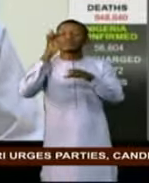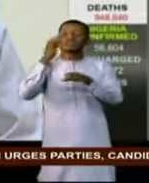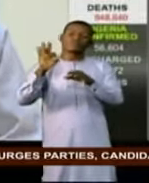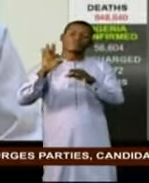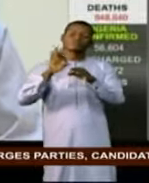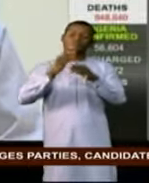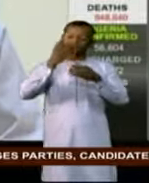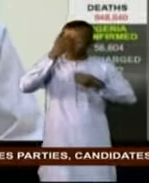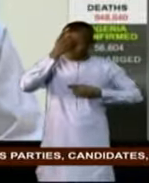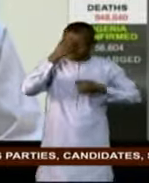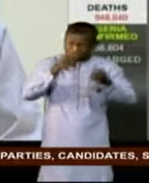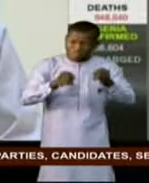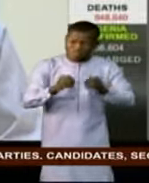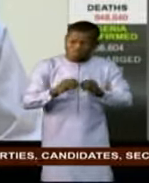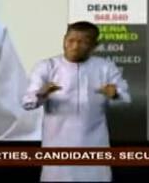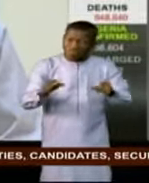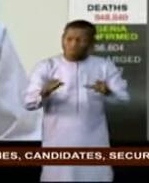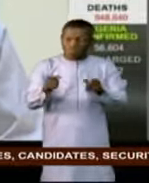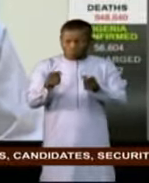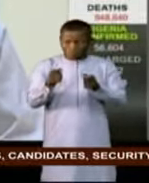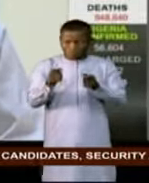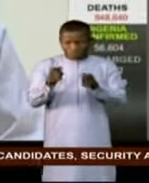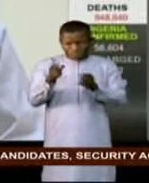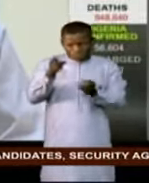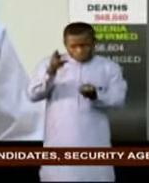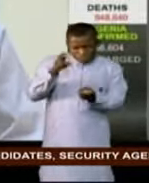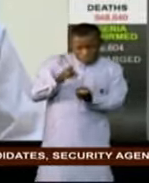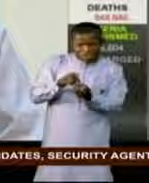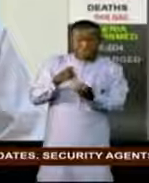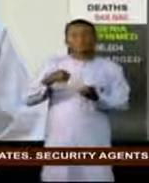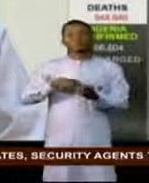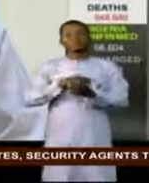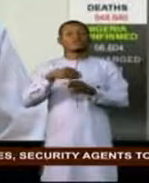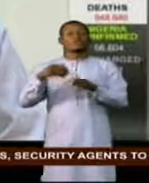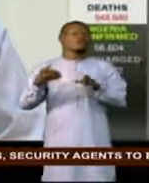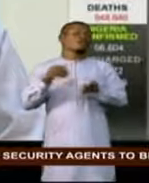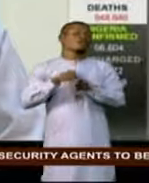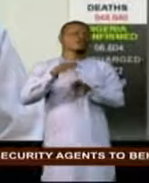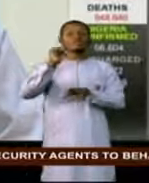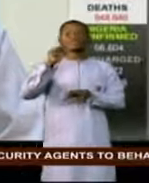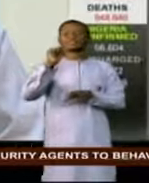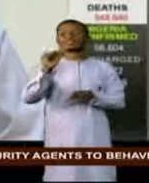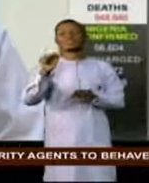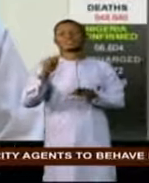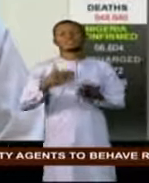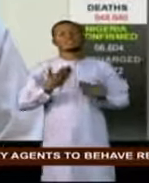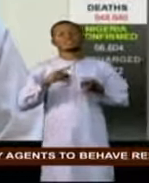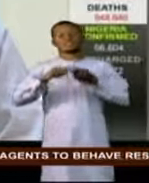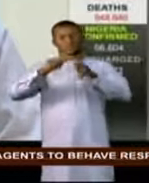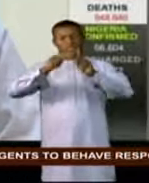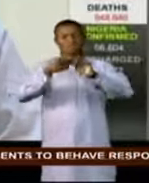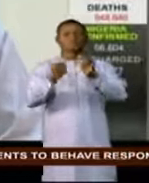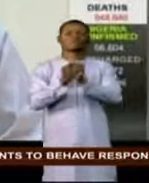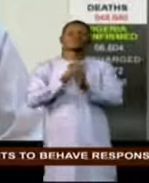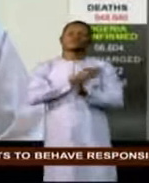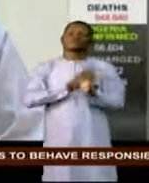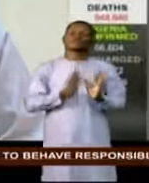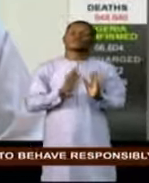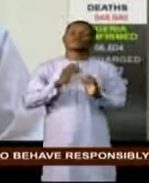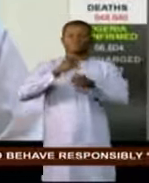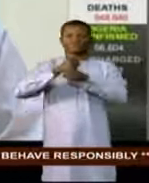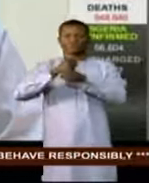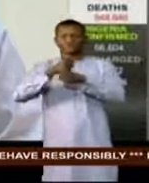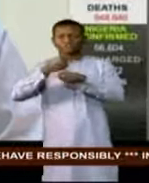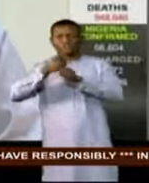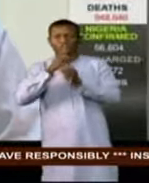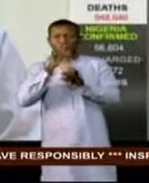are minimized. We in NTA would be quite willing to partner with the Ministry in ensuring the